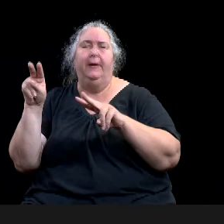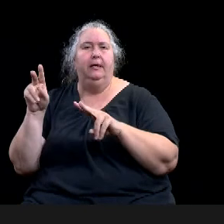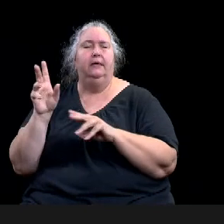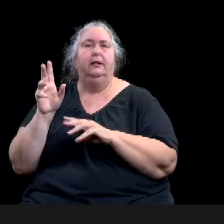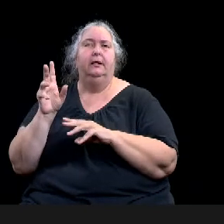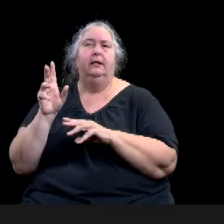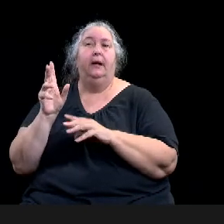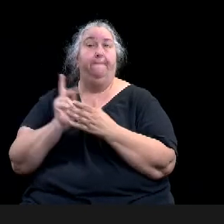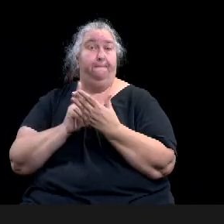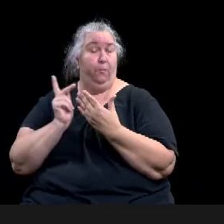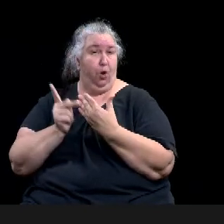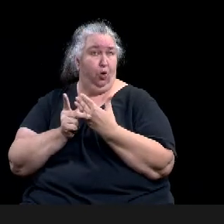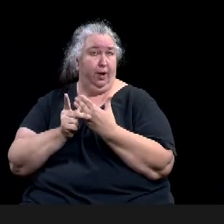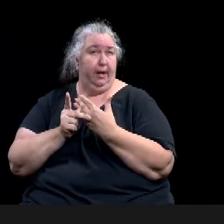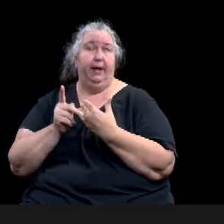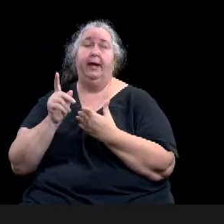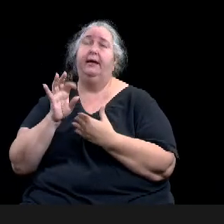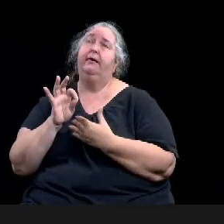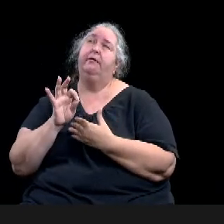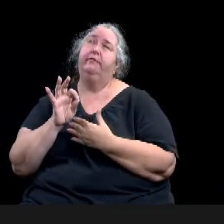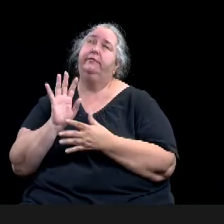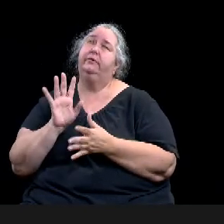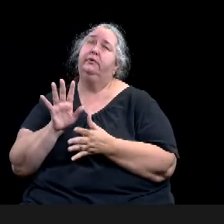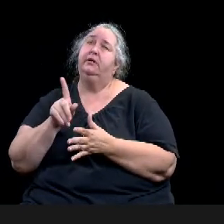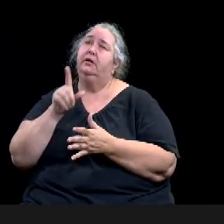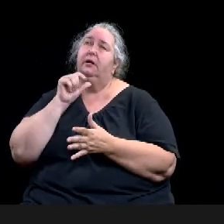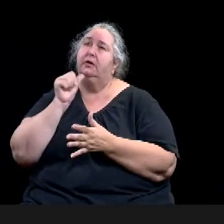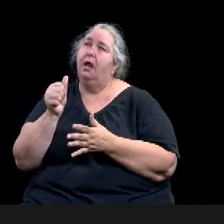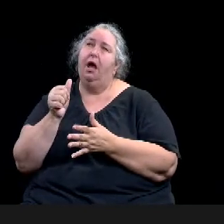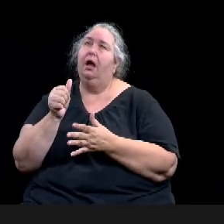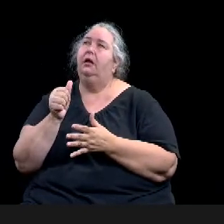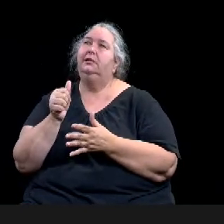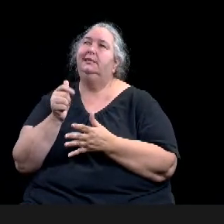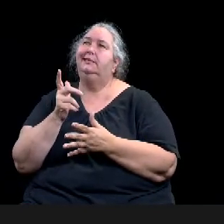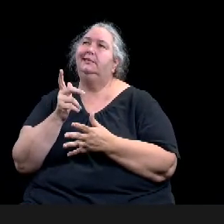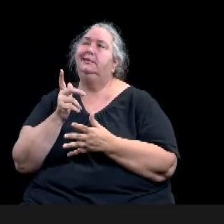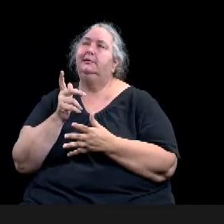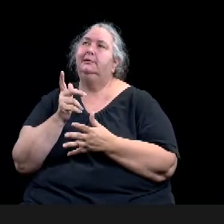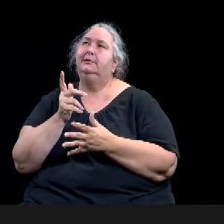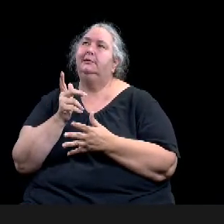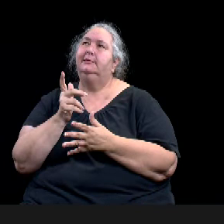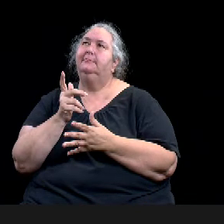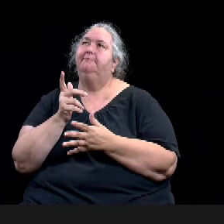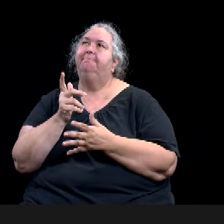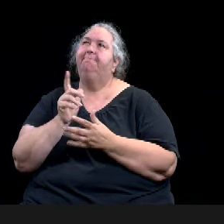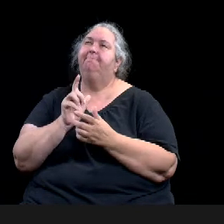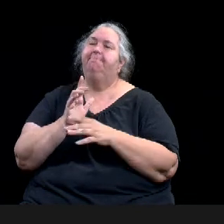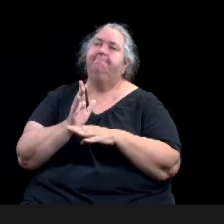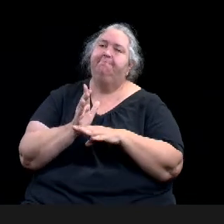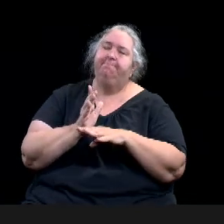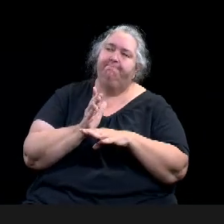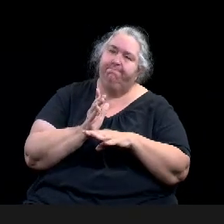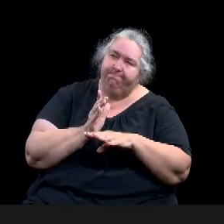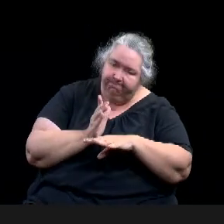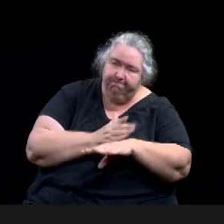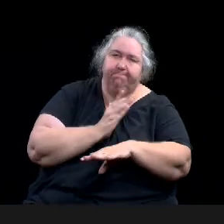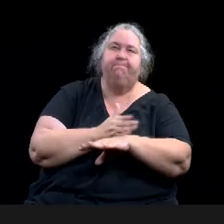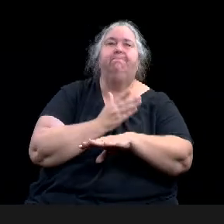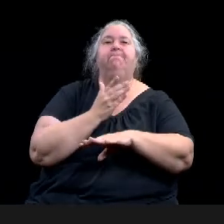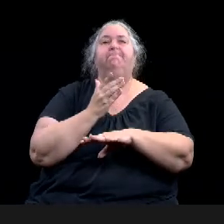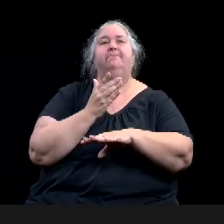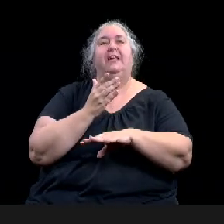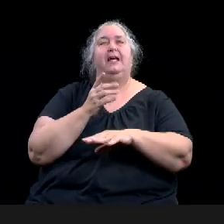antiquated and quite frankly, obsolescence leads over time to, uh, to a deteriorating market.